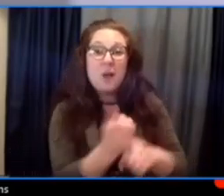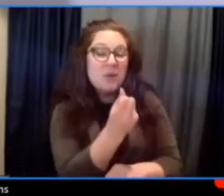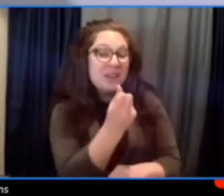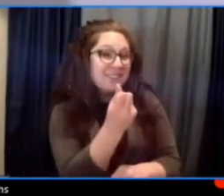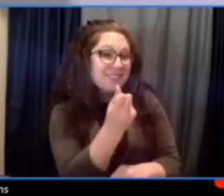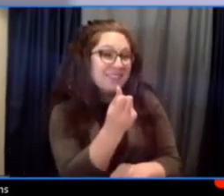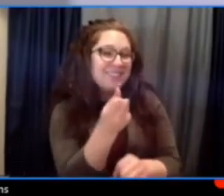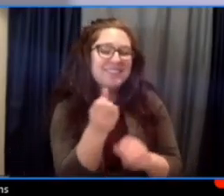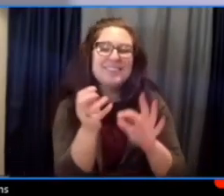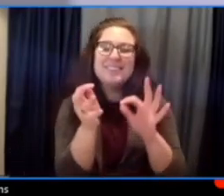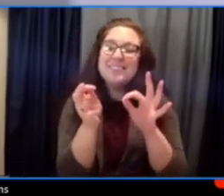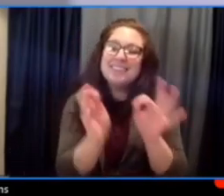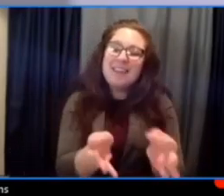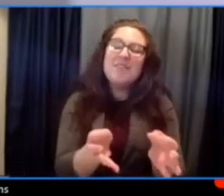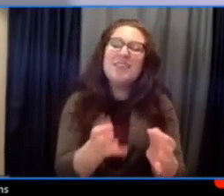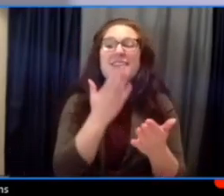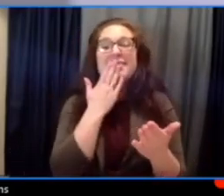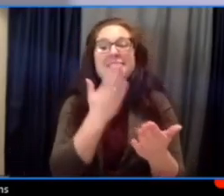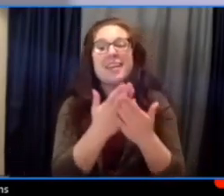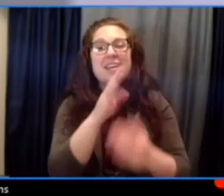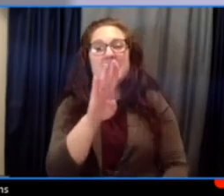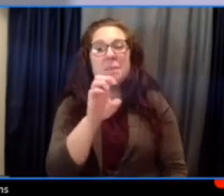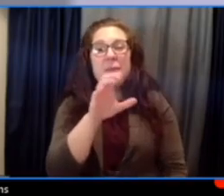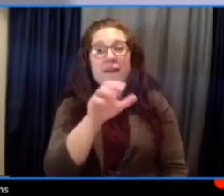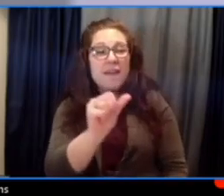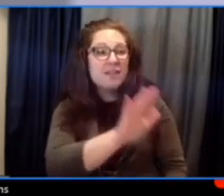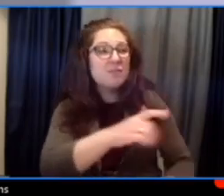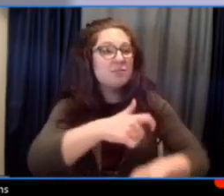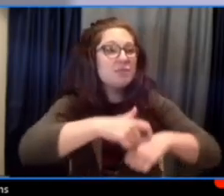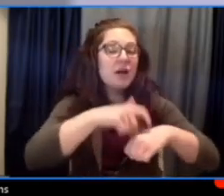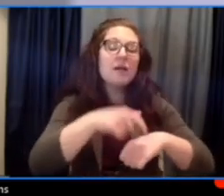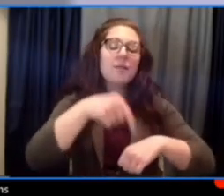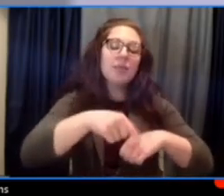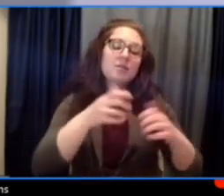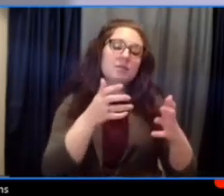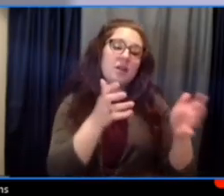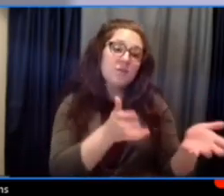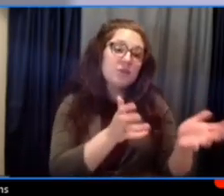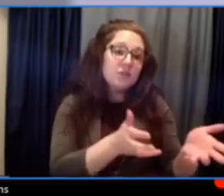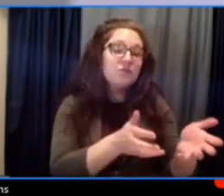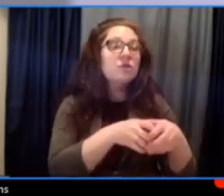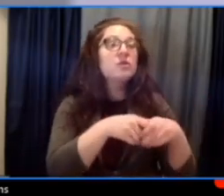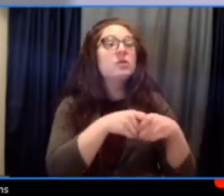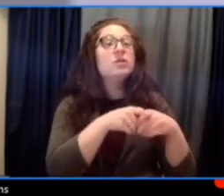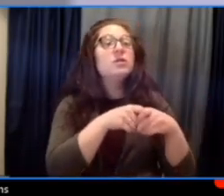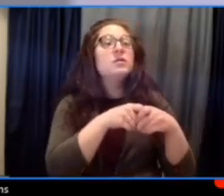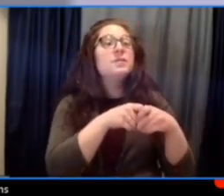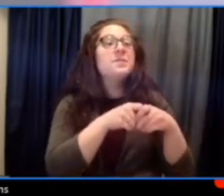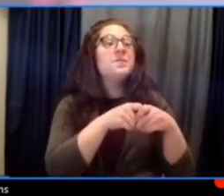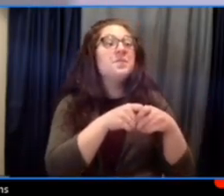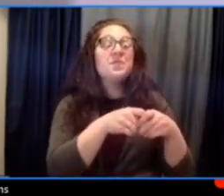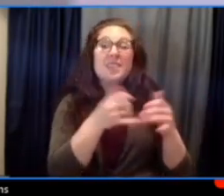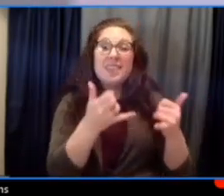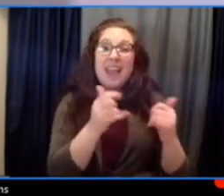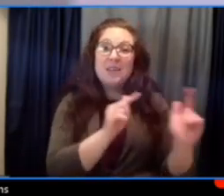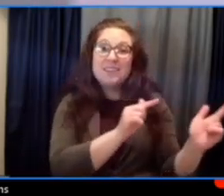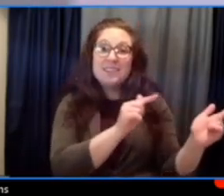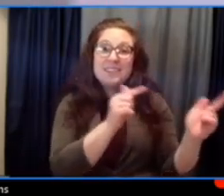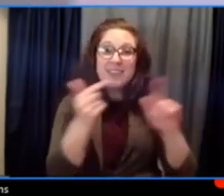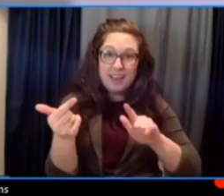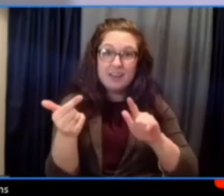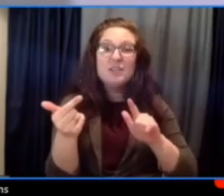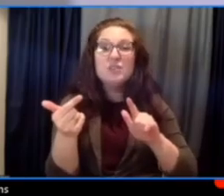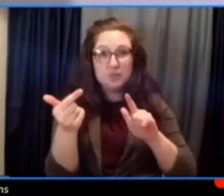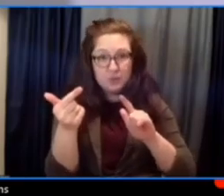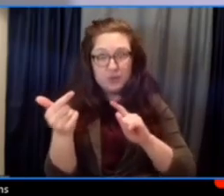thank you, Becca, for your time for this conversation. And now I'm very, very excited to turn it over to some of these resilient and